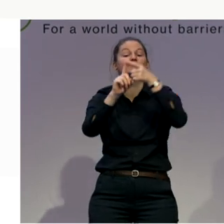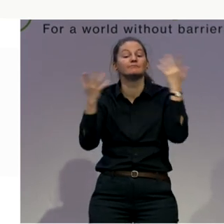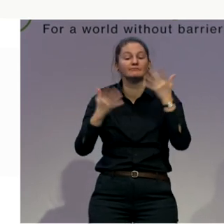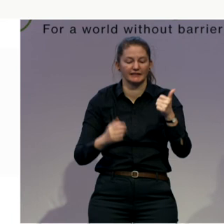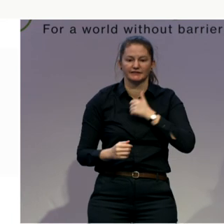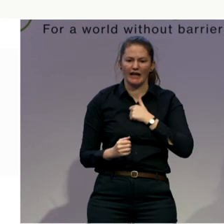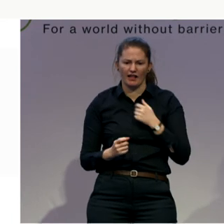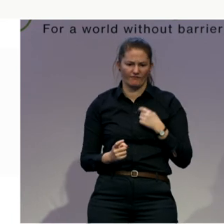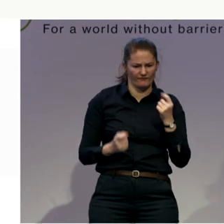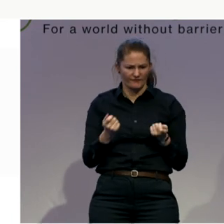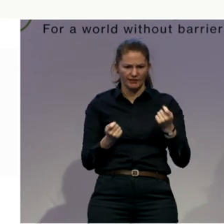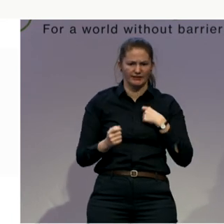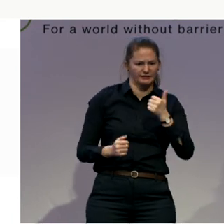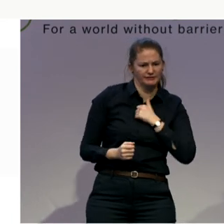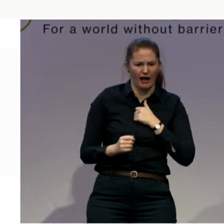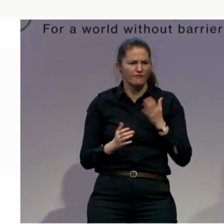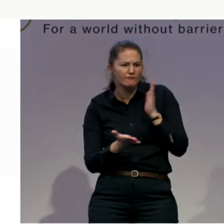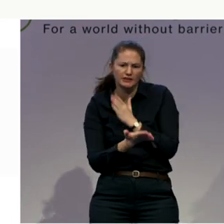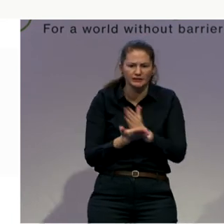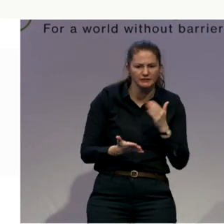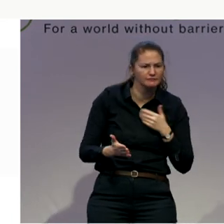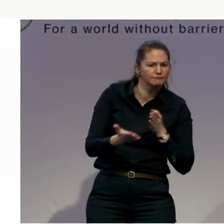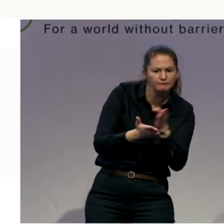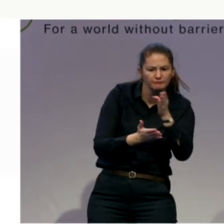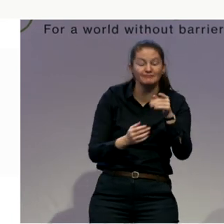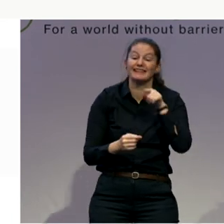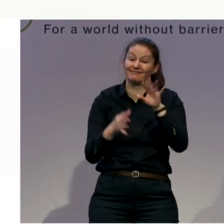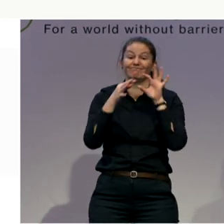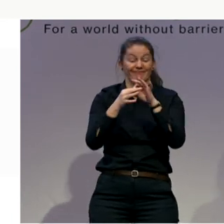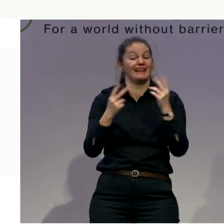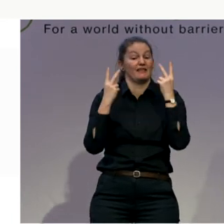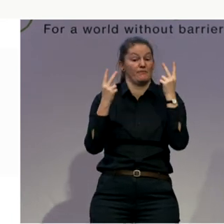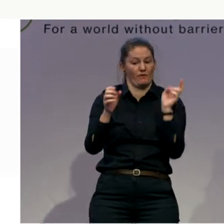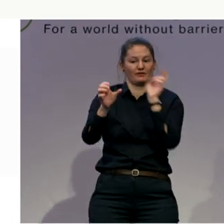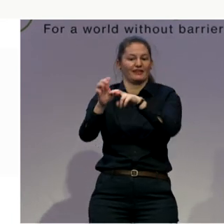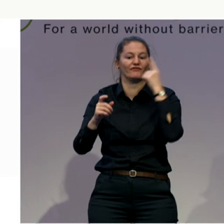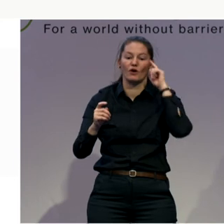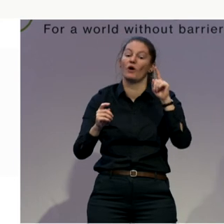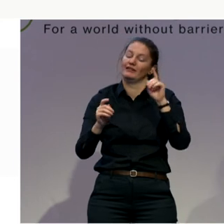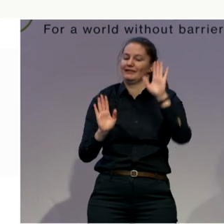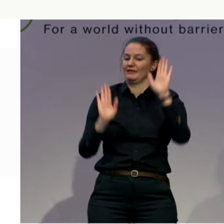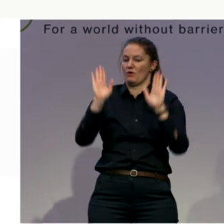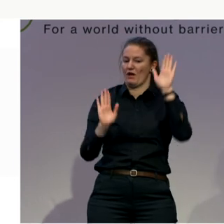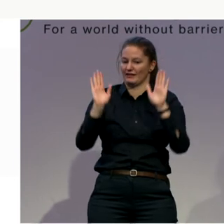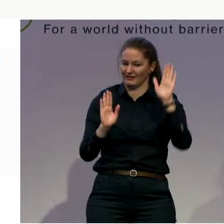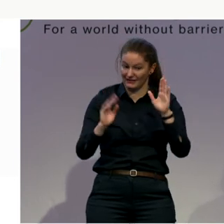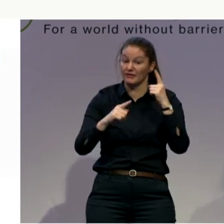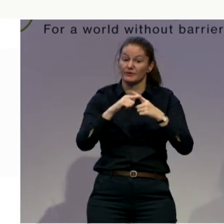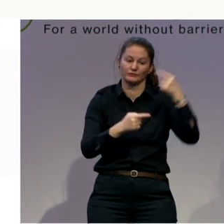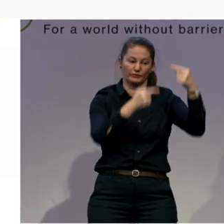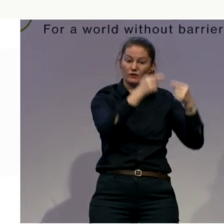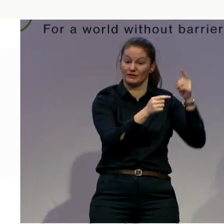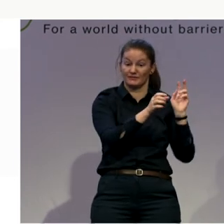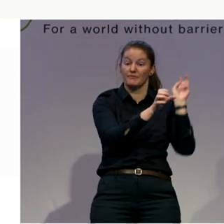Only democracy and political participation enable us to turn these aspirations into reality for everyone.